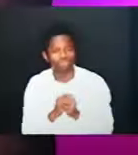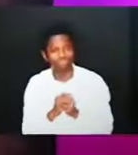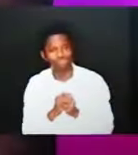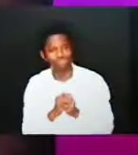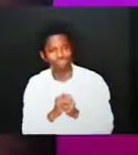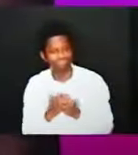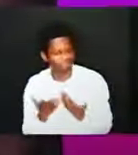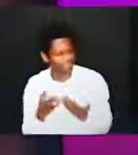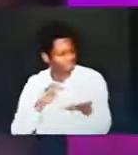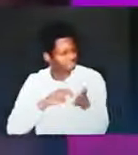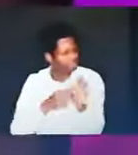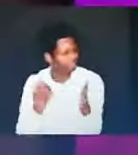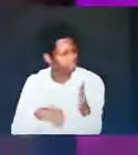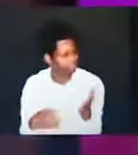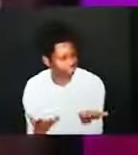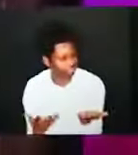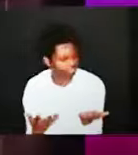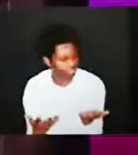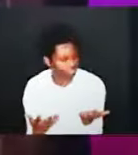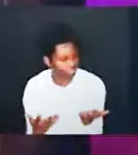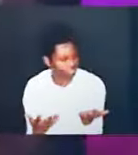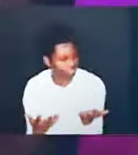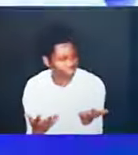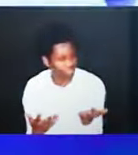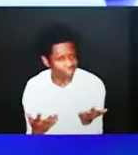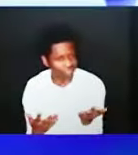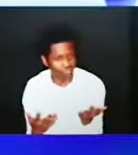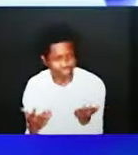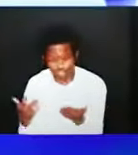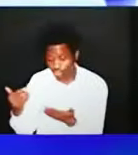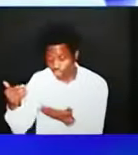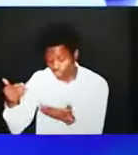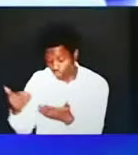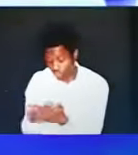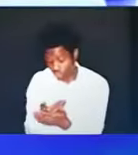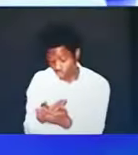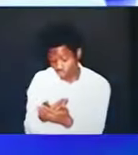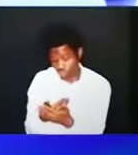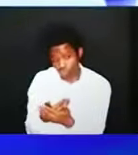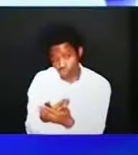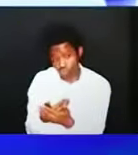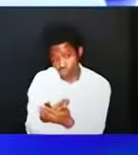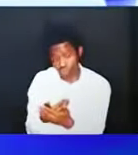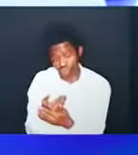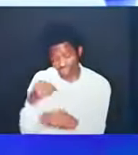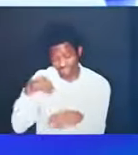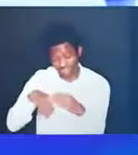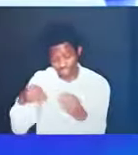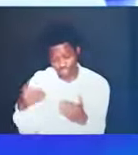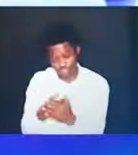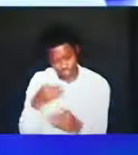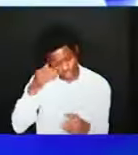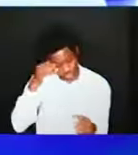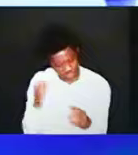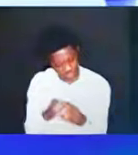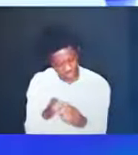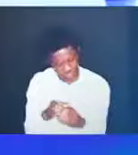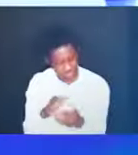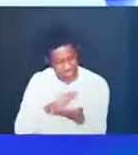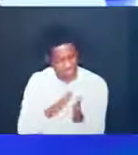what does this mean the new one in the new covenant is qualified to stand